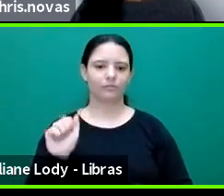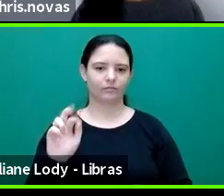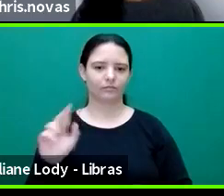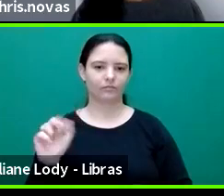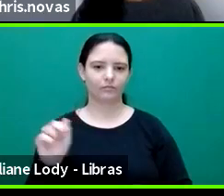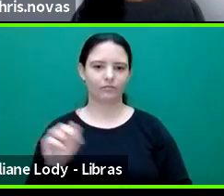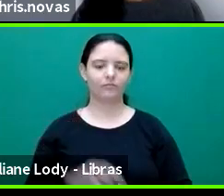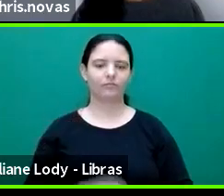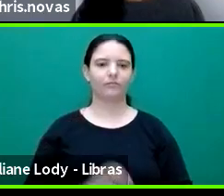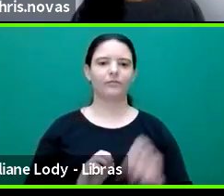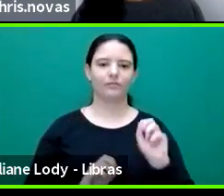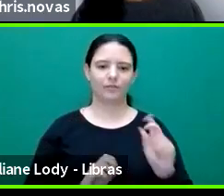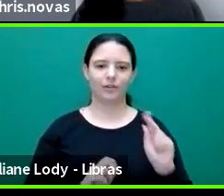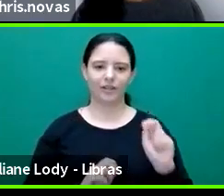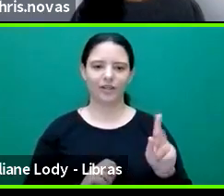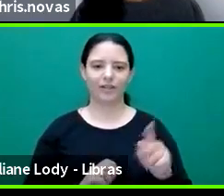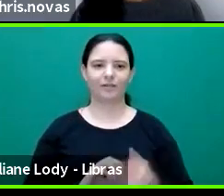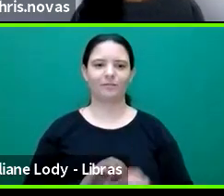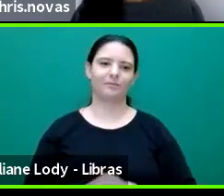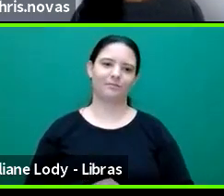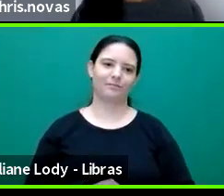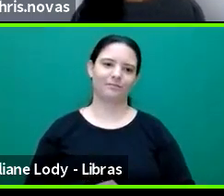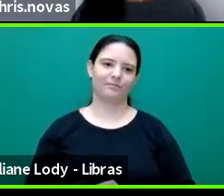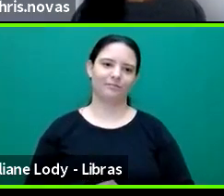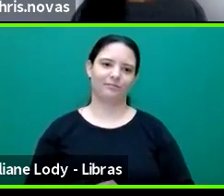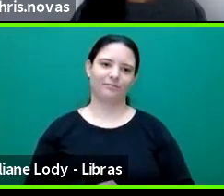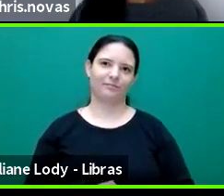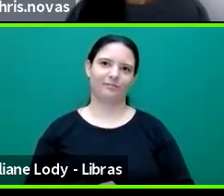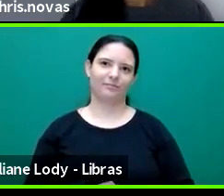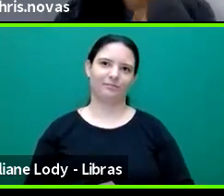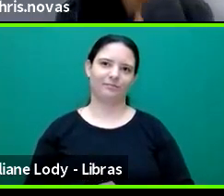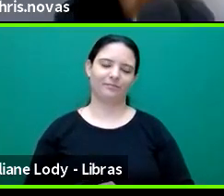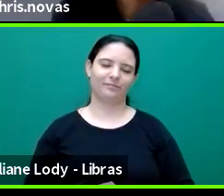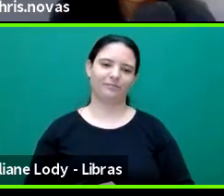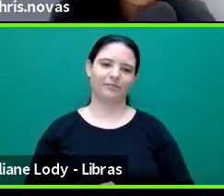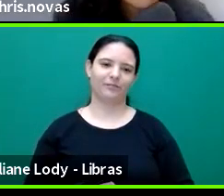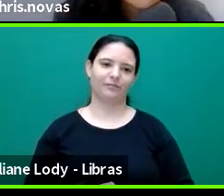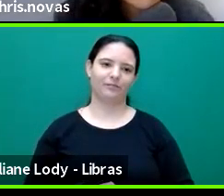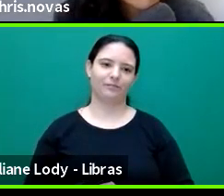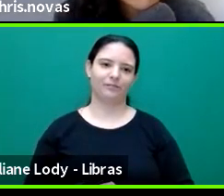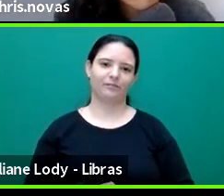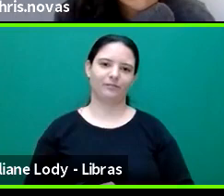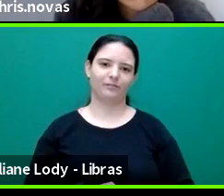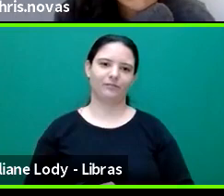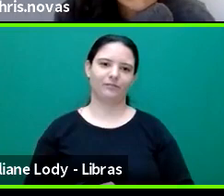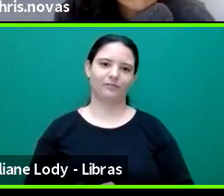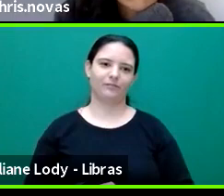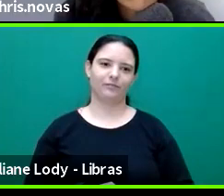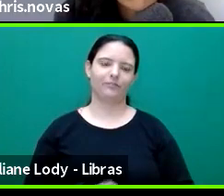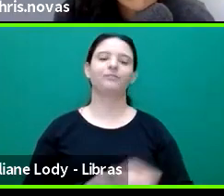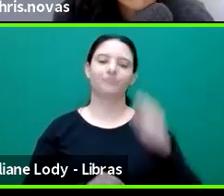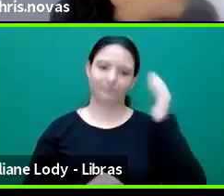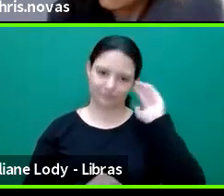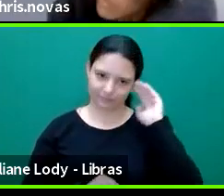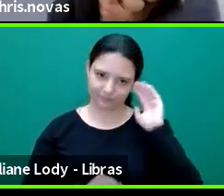Okay. He will hear you. He will hear you. Okay. understand.